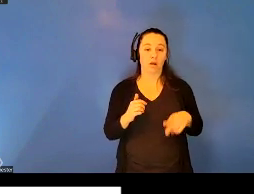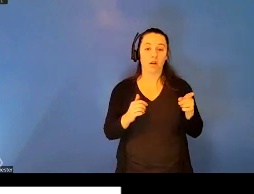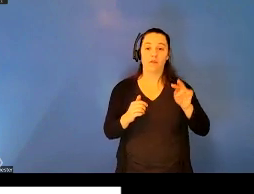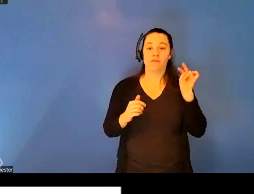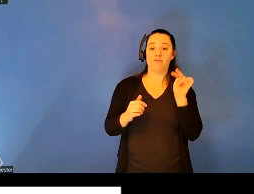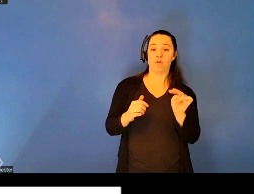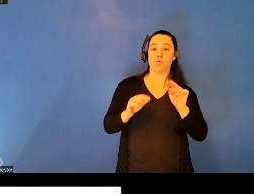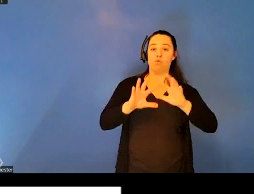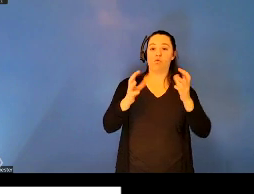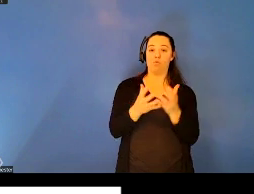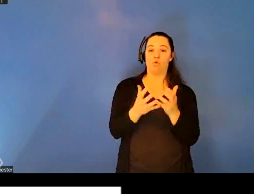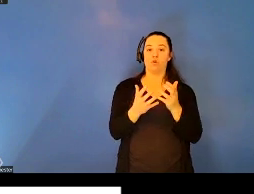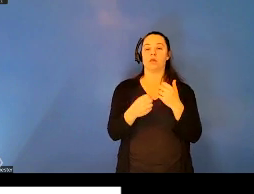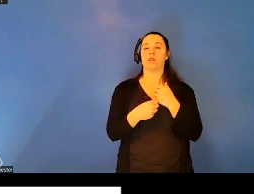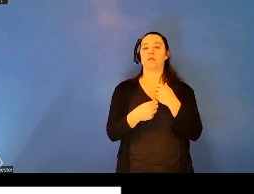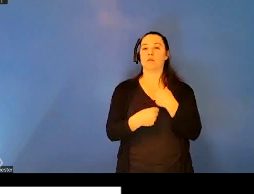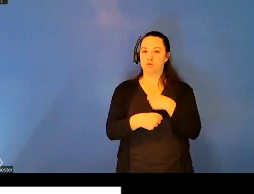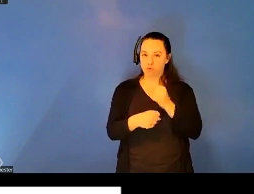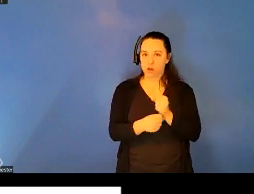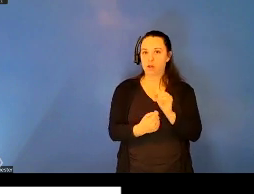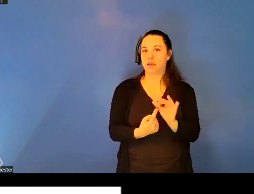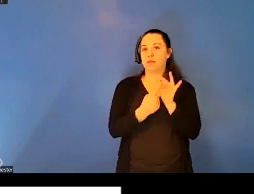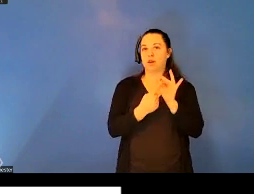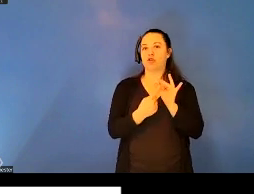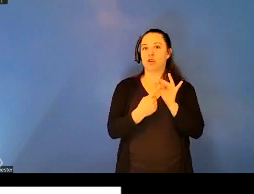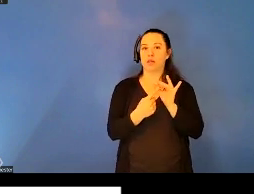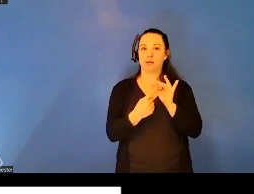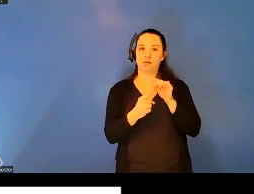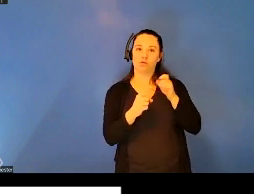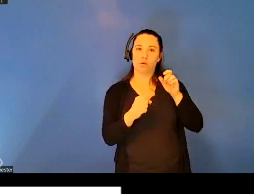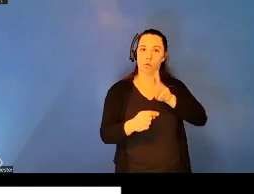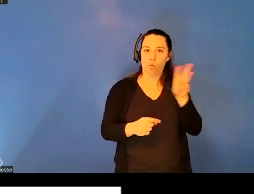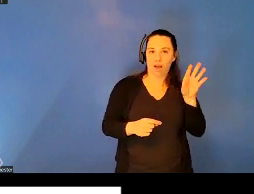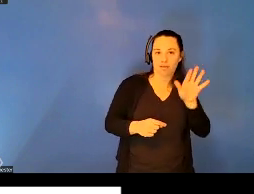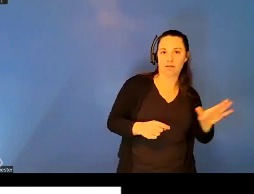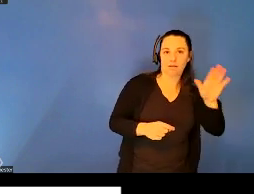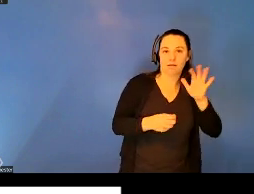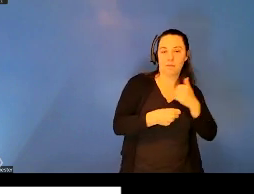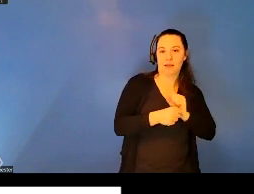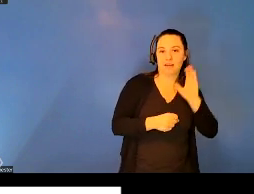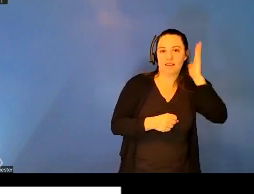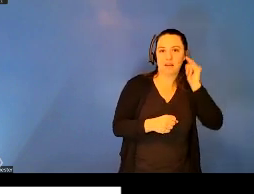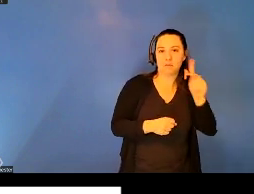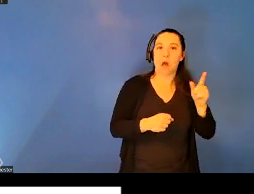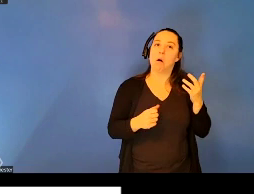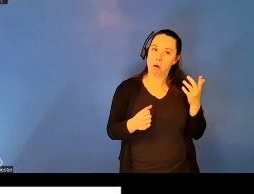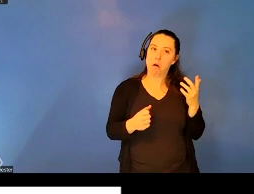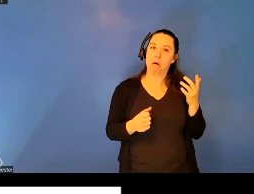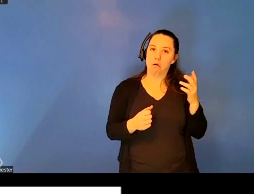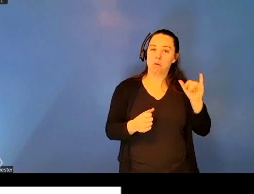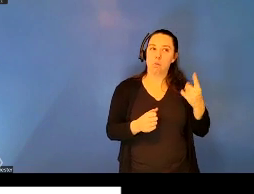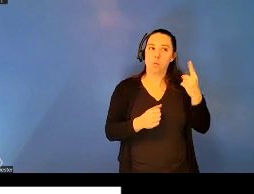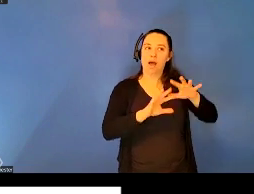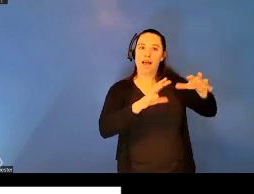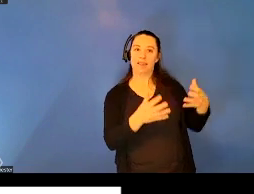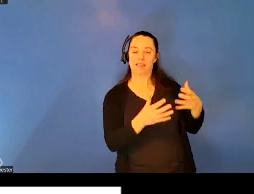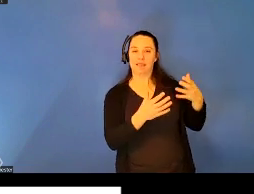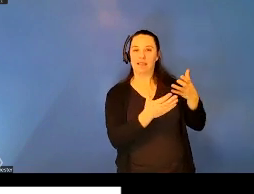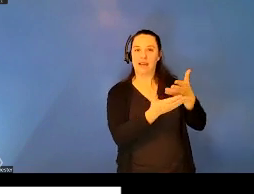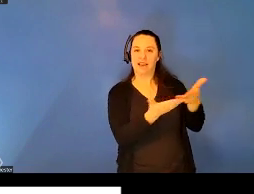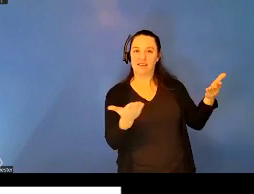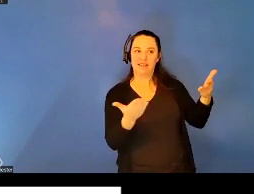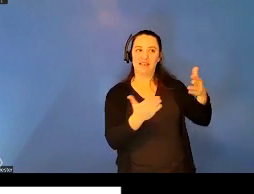constructed, especially one located in the West that makes it appear to be a settled entity representing a settled geographic